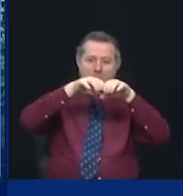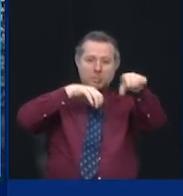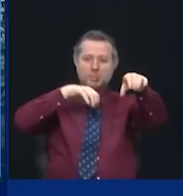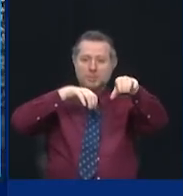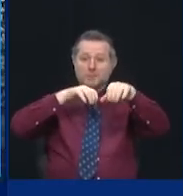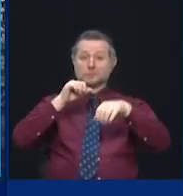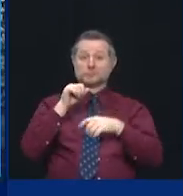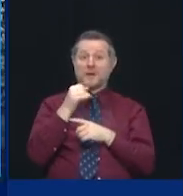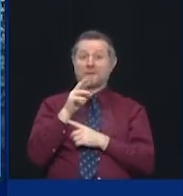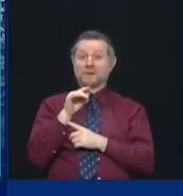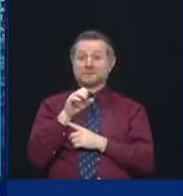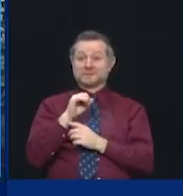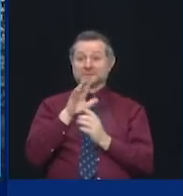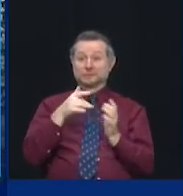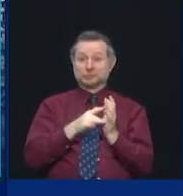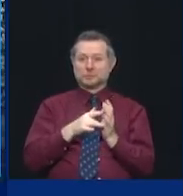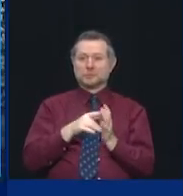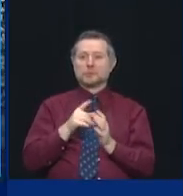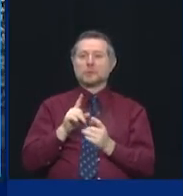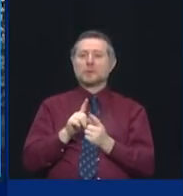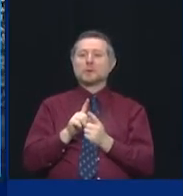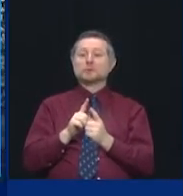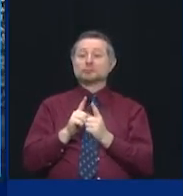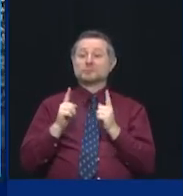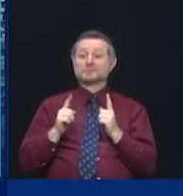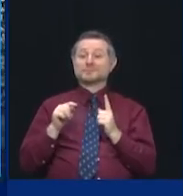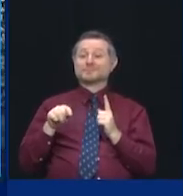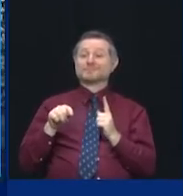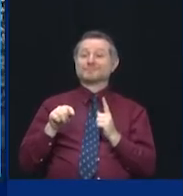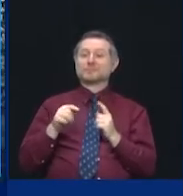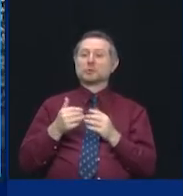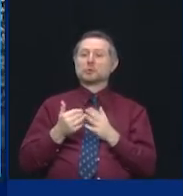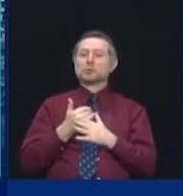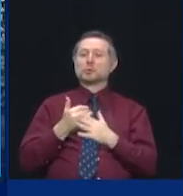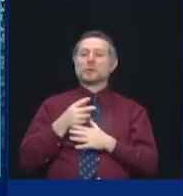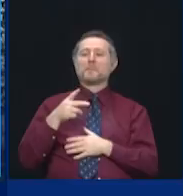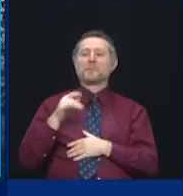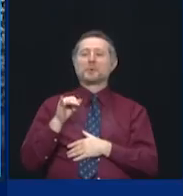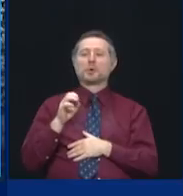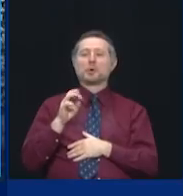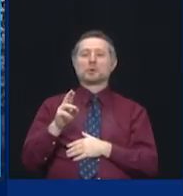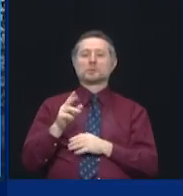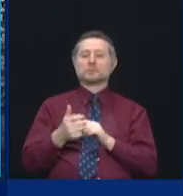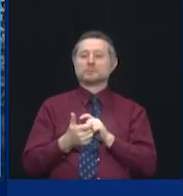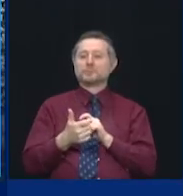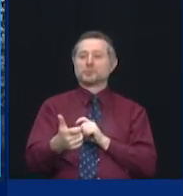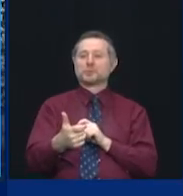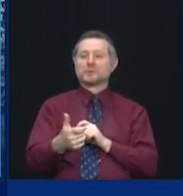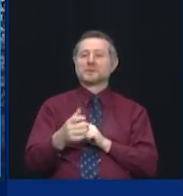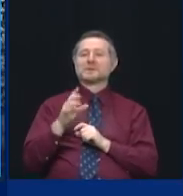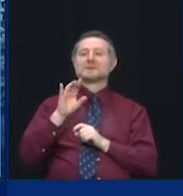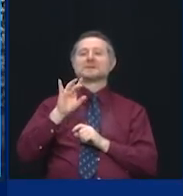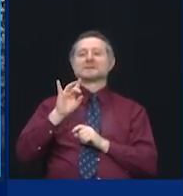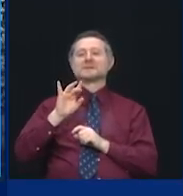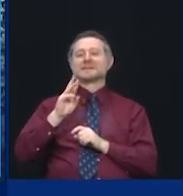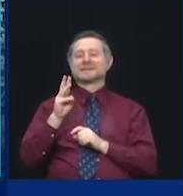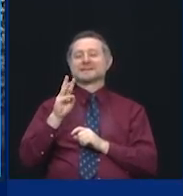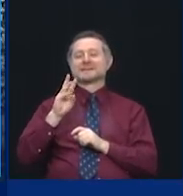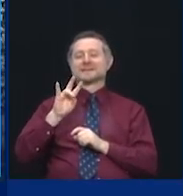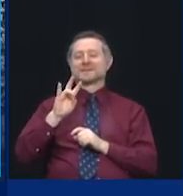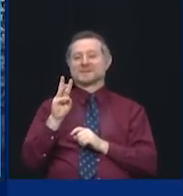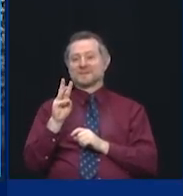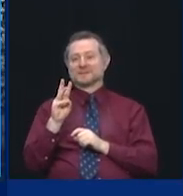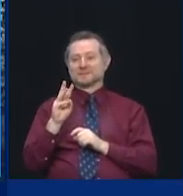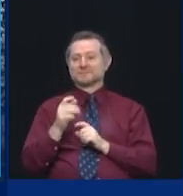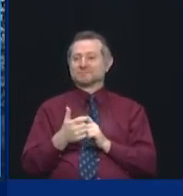across the street is going to be the new Pier 76 that was vacant for over 20 years, used as